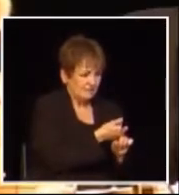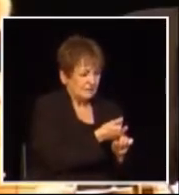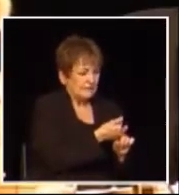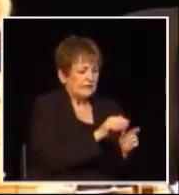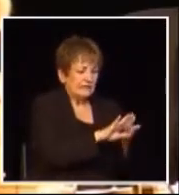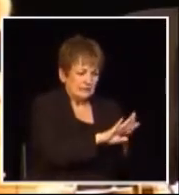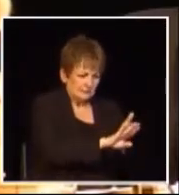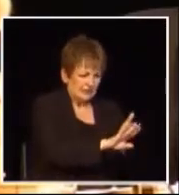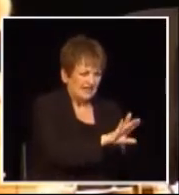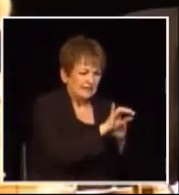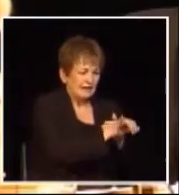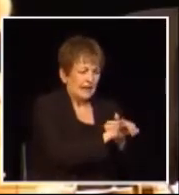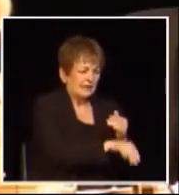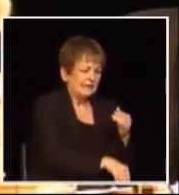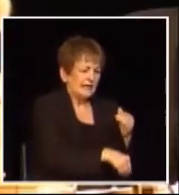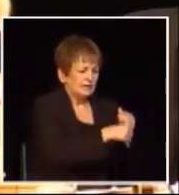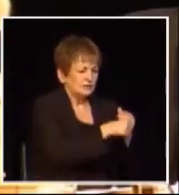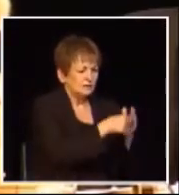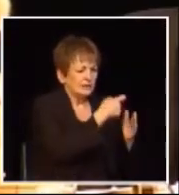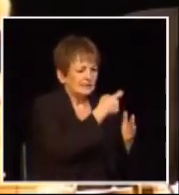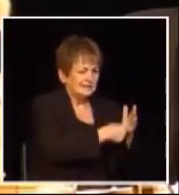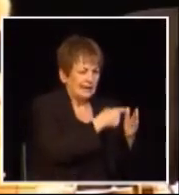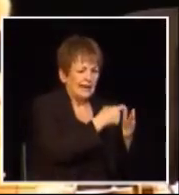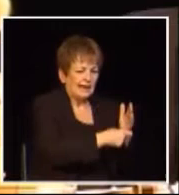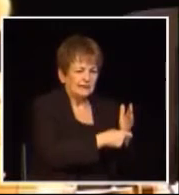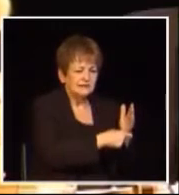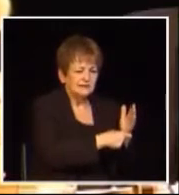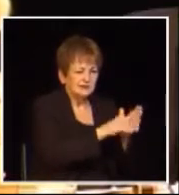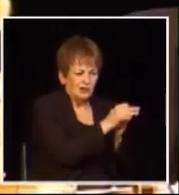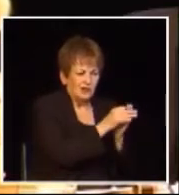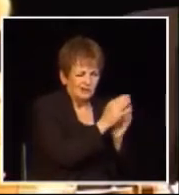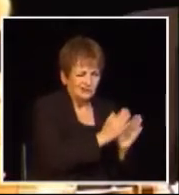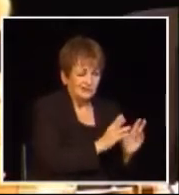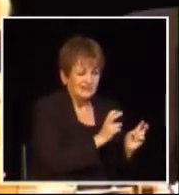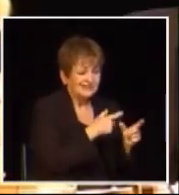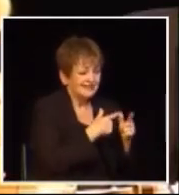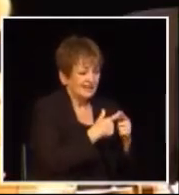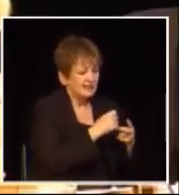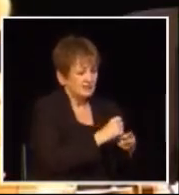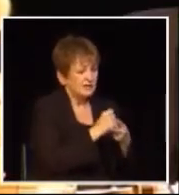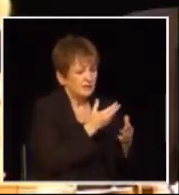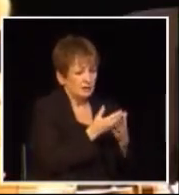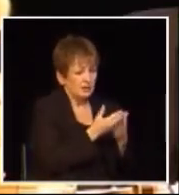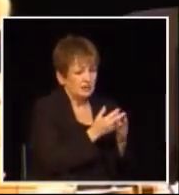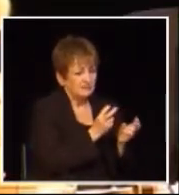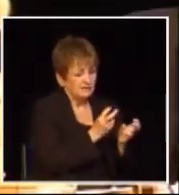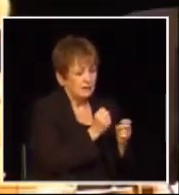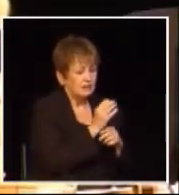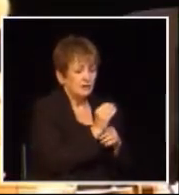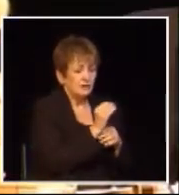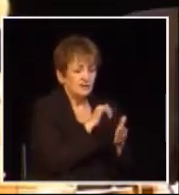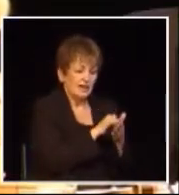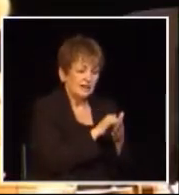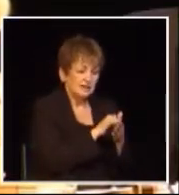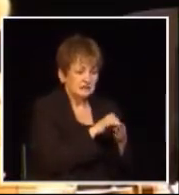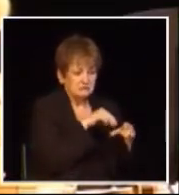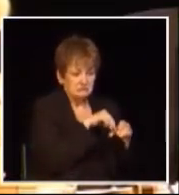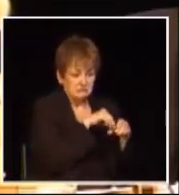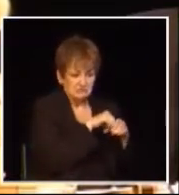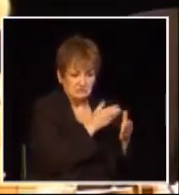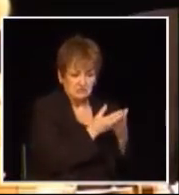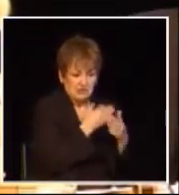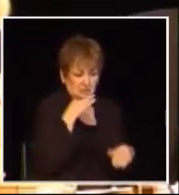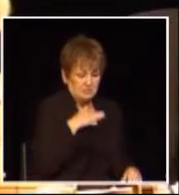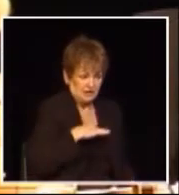eliminating that extra layer of tax auditors they're saving additional money so that's another